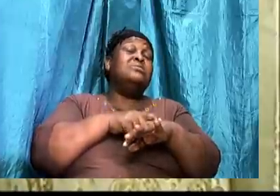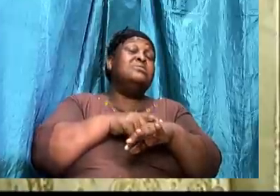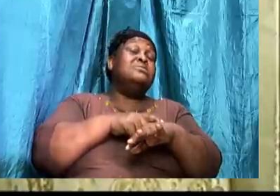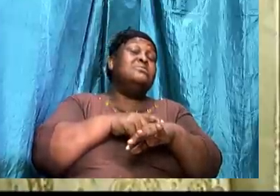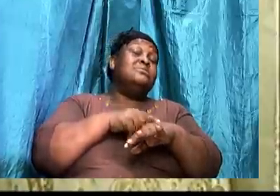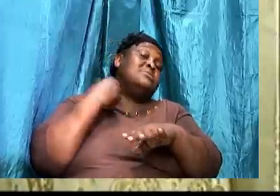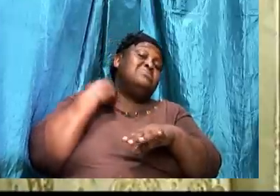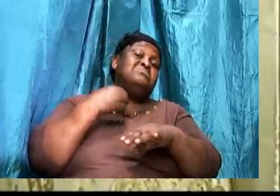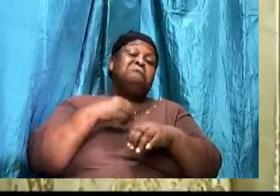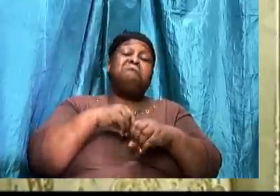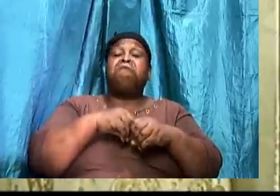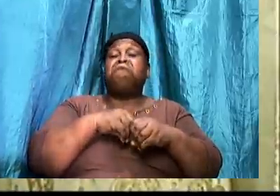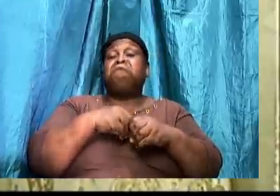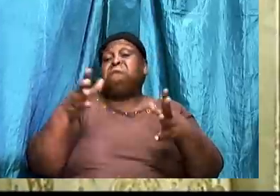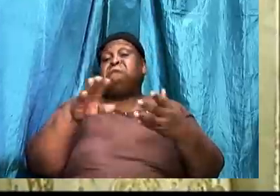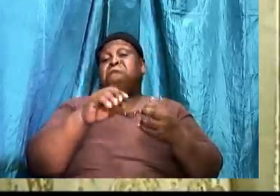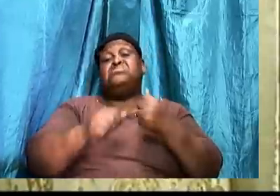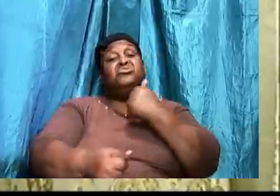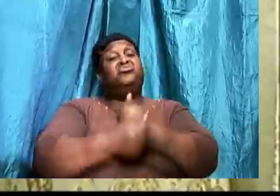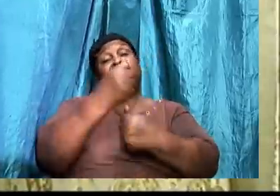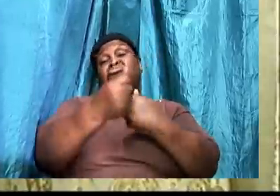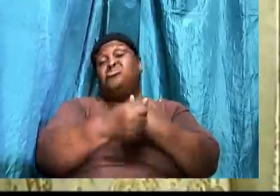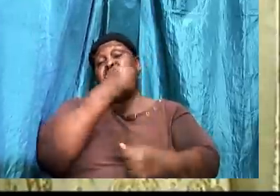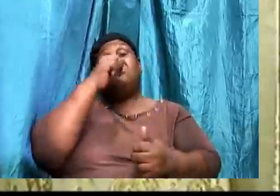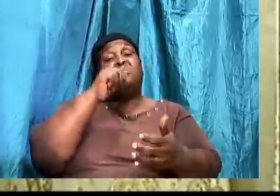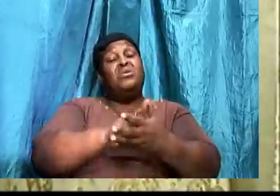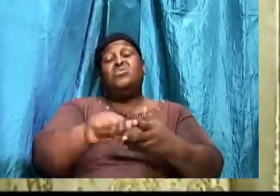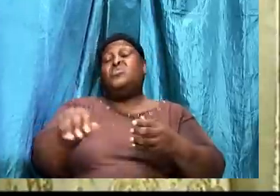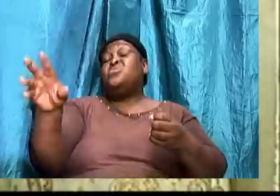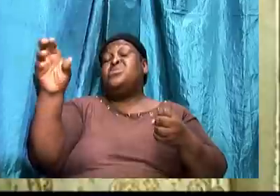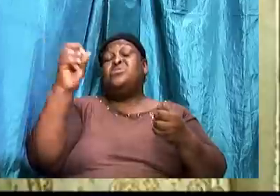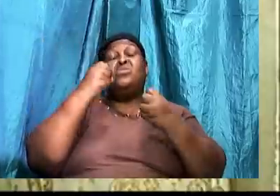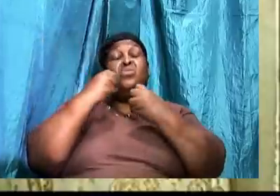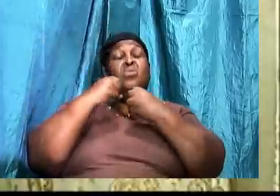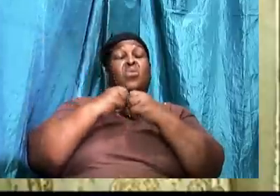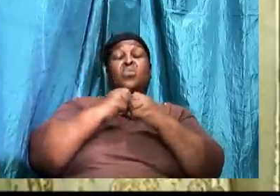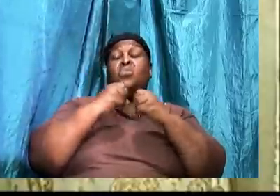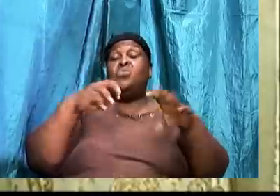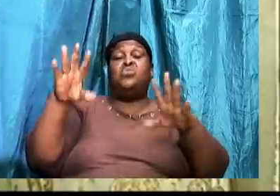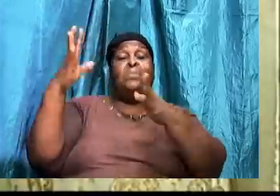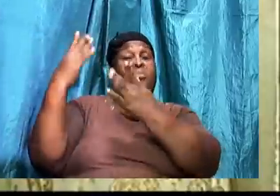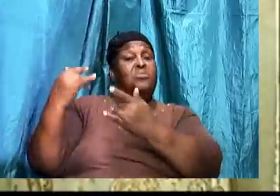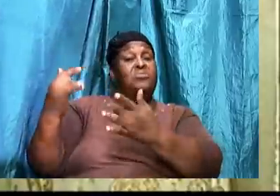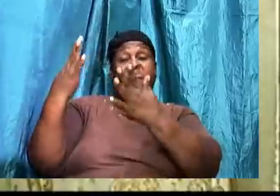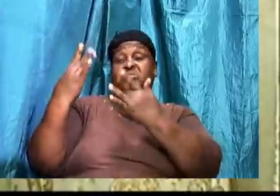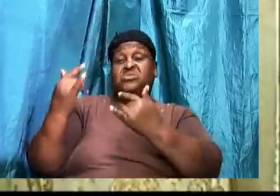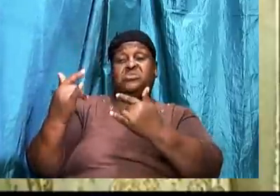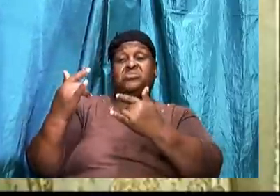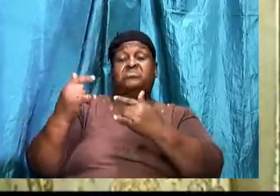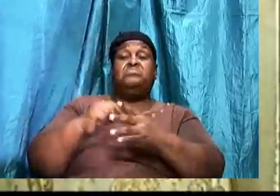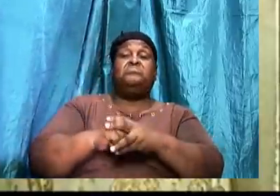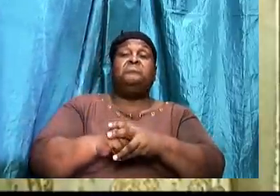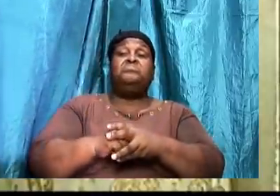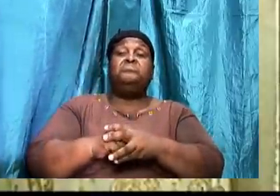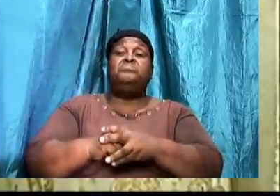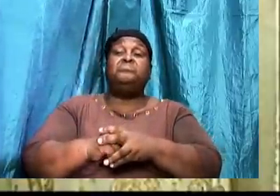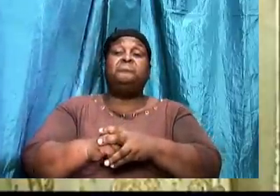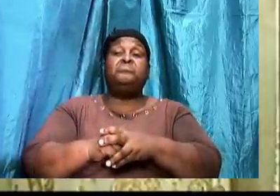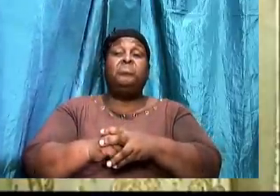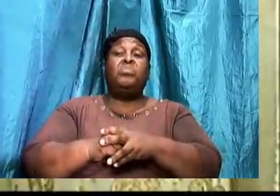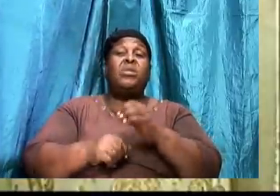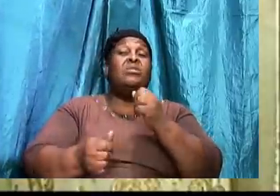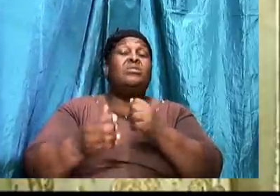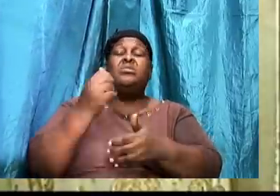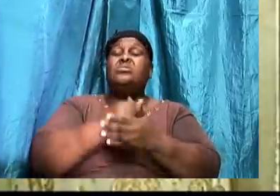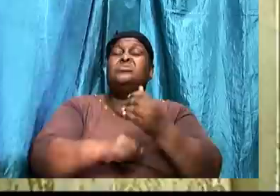without remedy. And the word is profitable. For instruction. In righteousness. Some folks